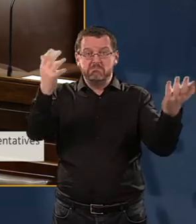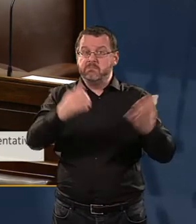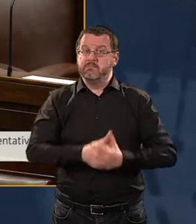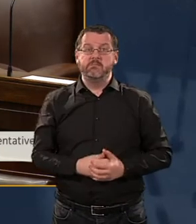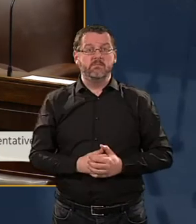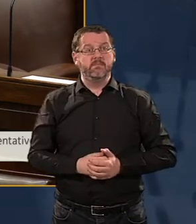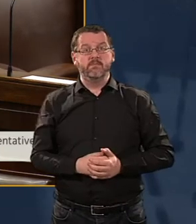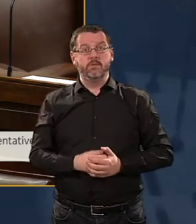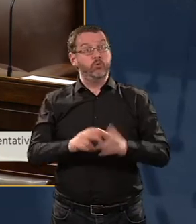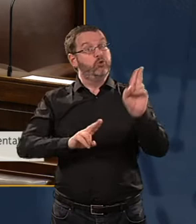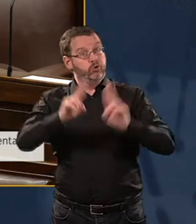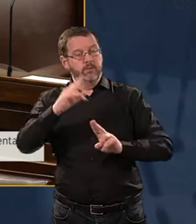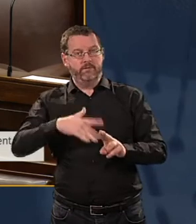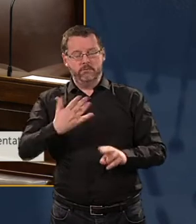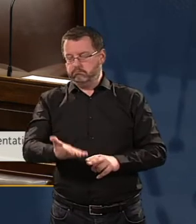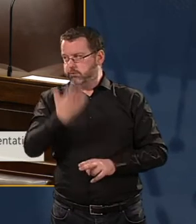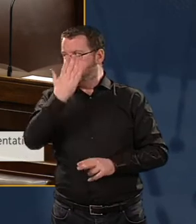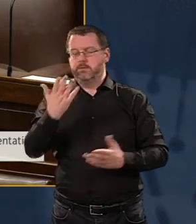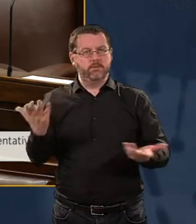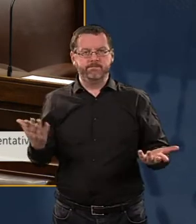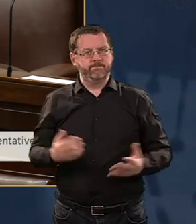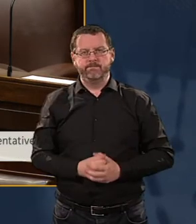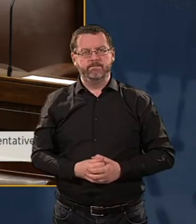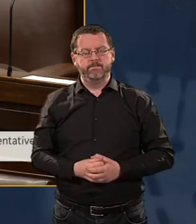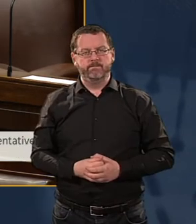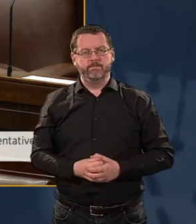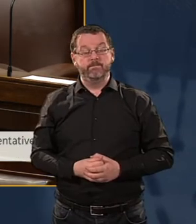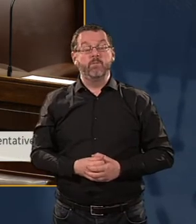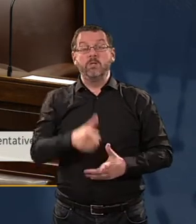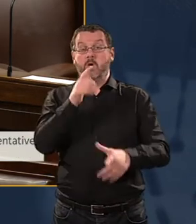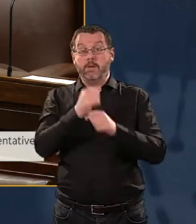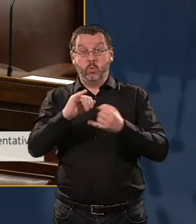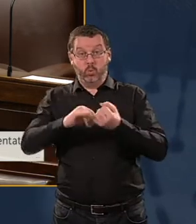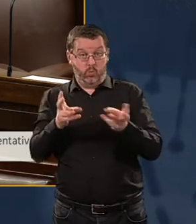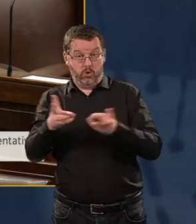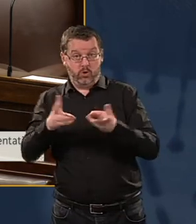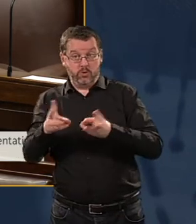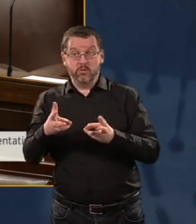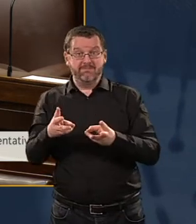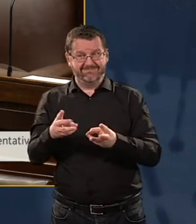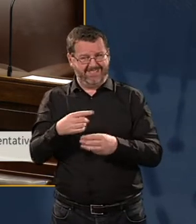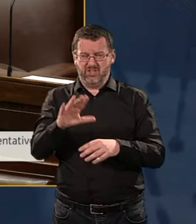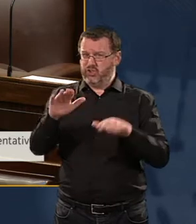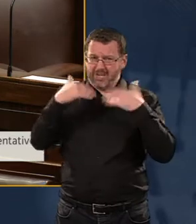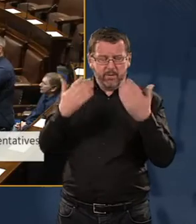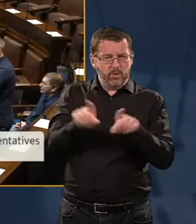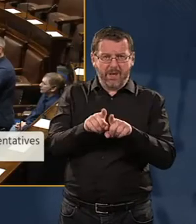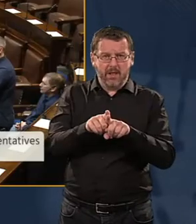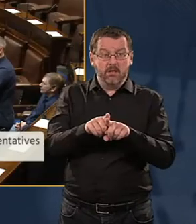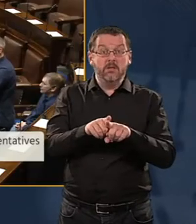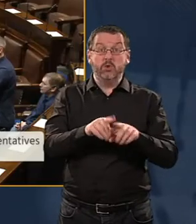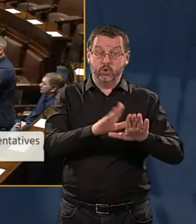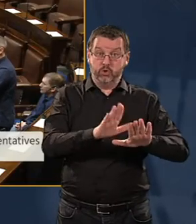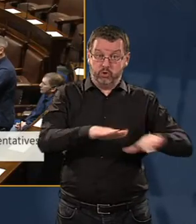But you should. As for those working, it is also shameful. After children